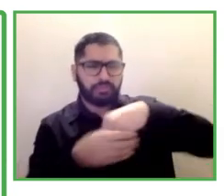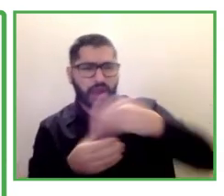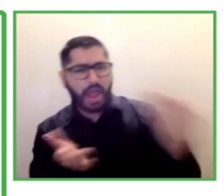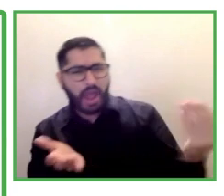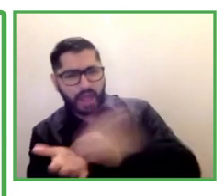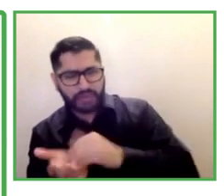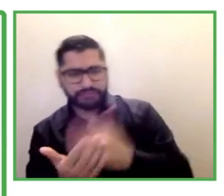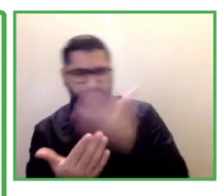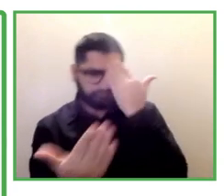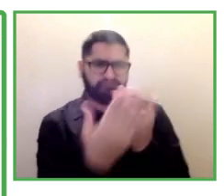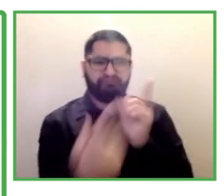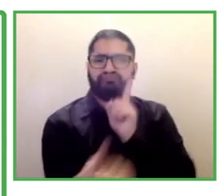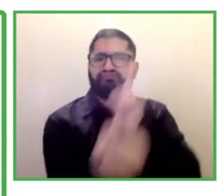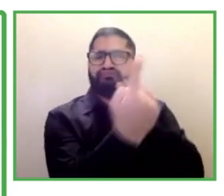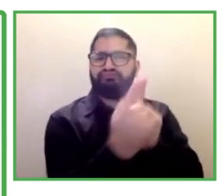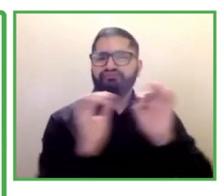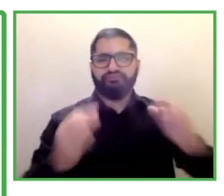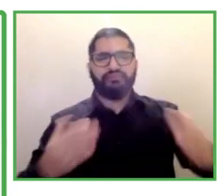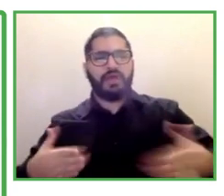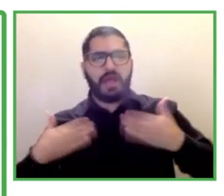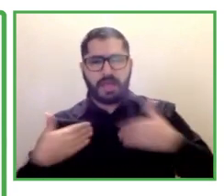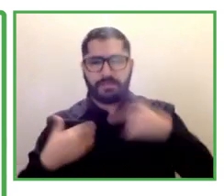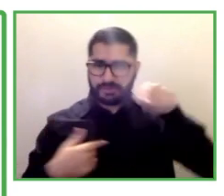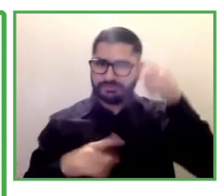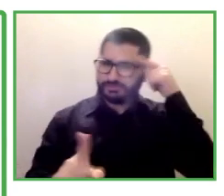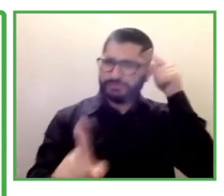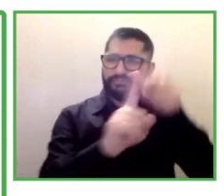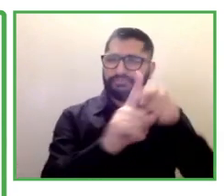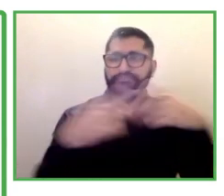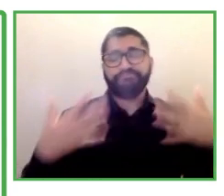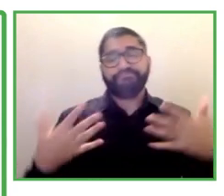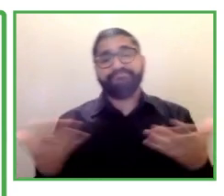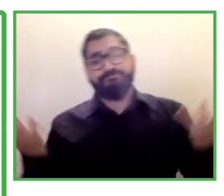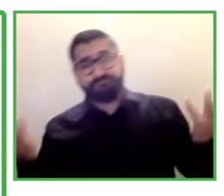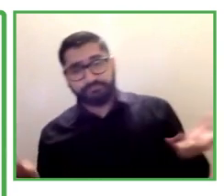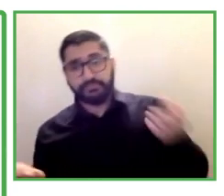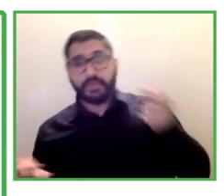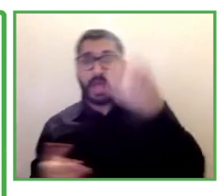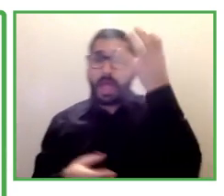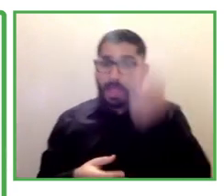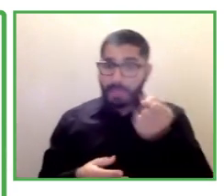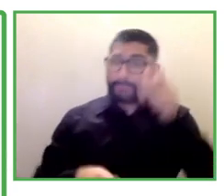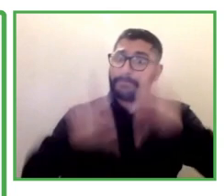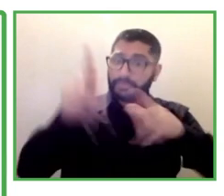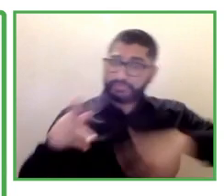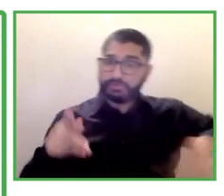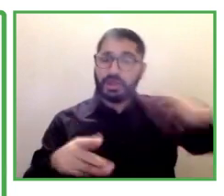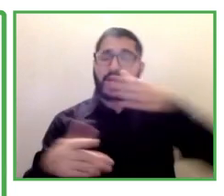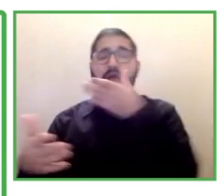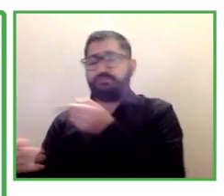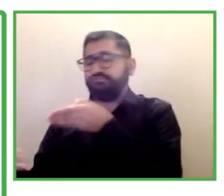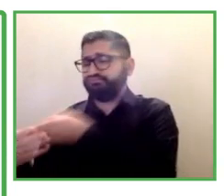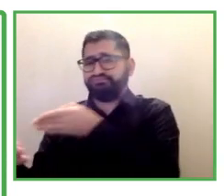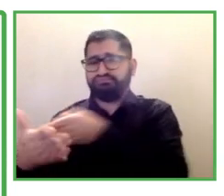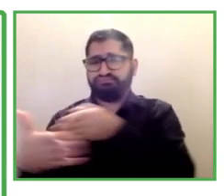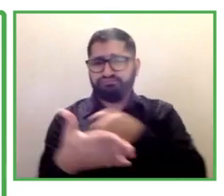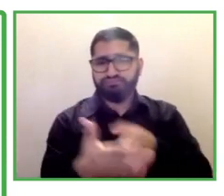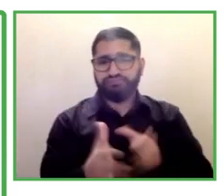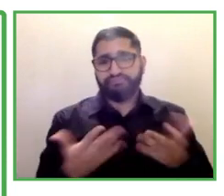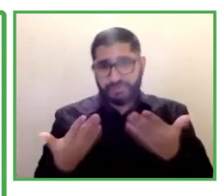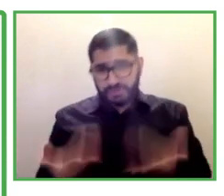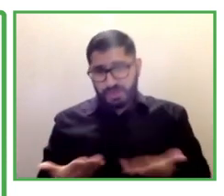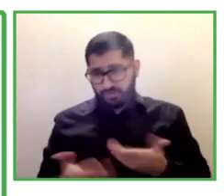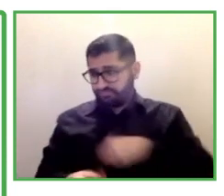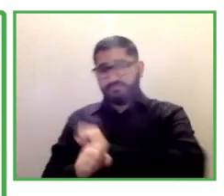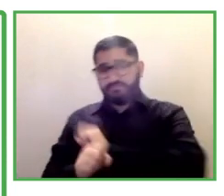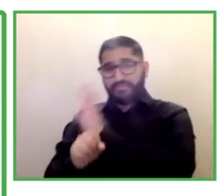the building that we are in so we are hoping to do something in a hybrid model as I said and we will continue to work virtually